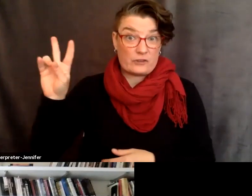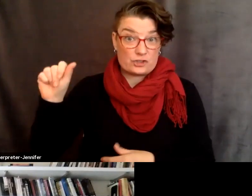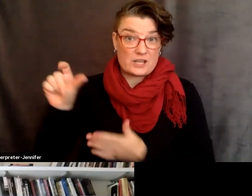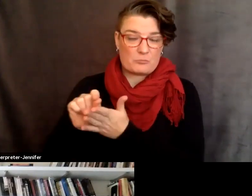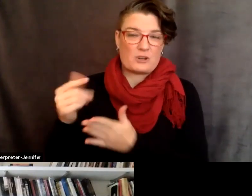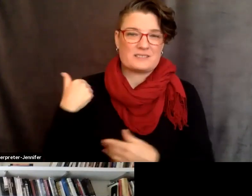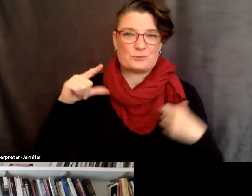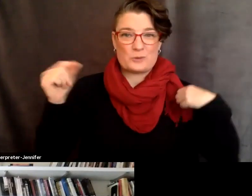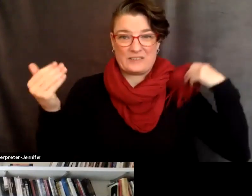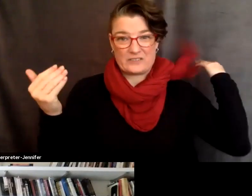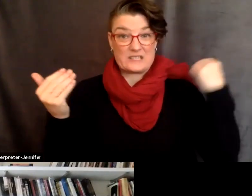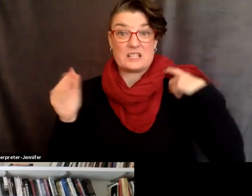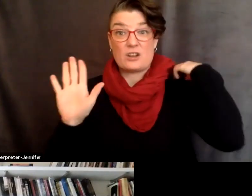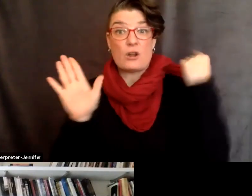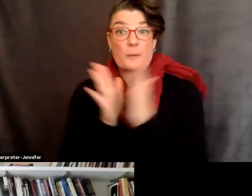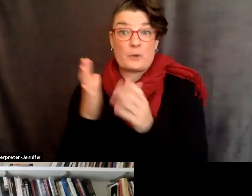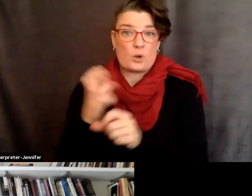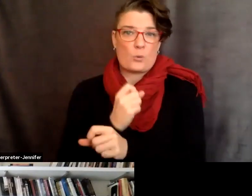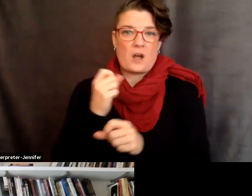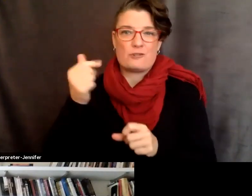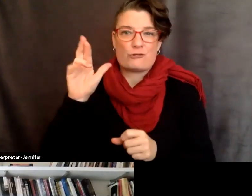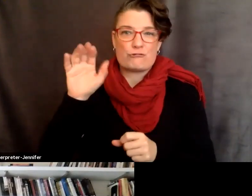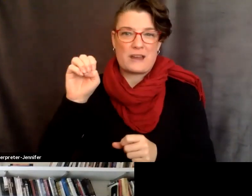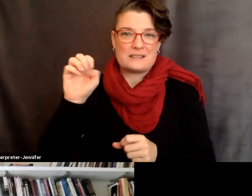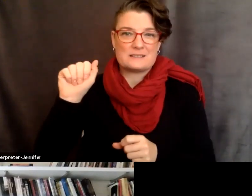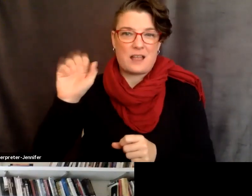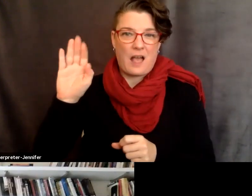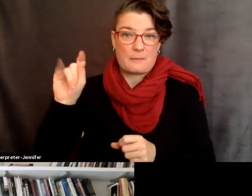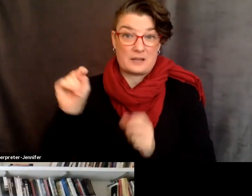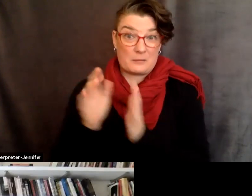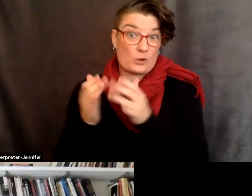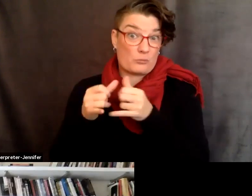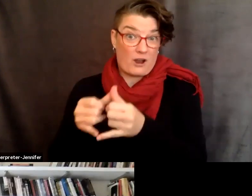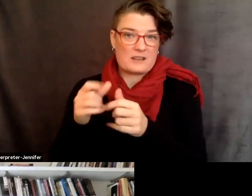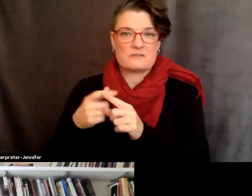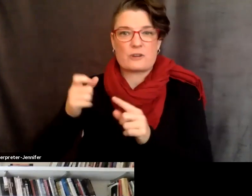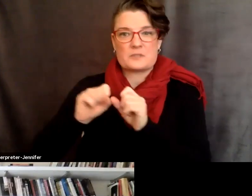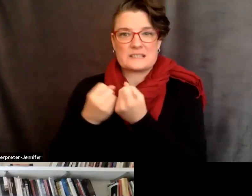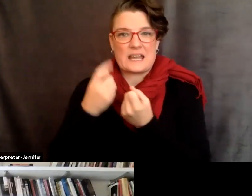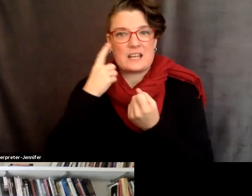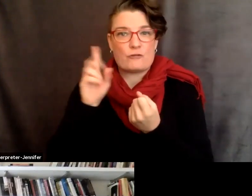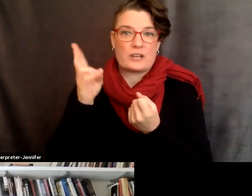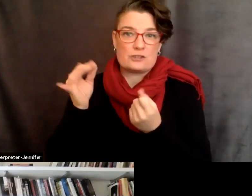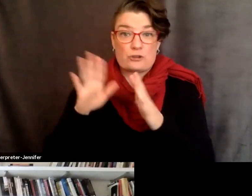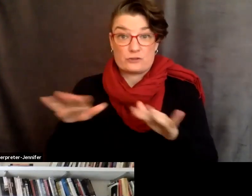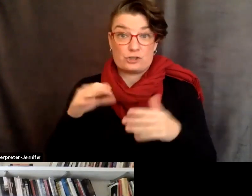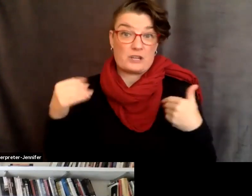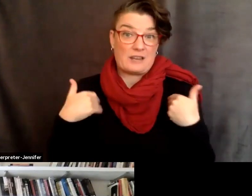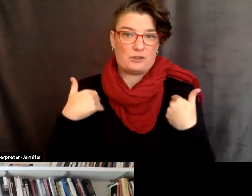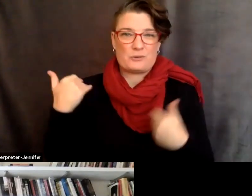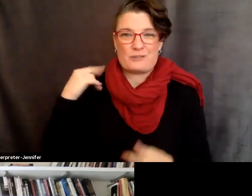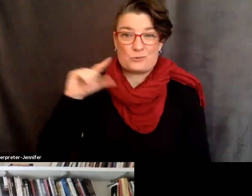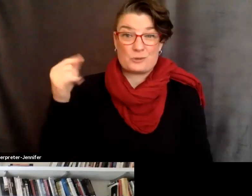the book won the grace abbott book prize from the society for the history of children and youth in 2016.